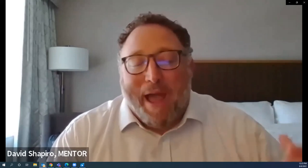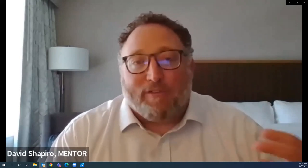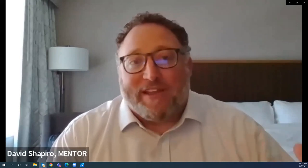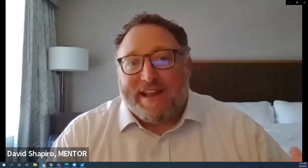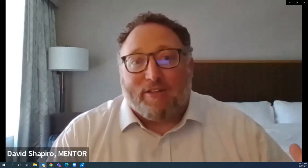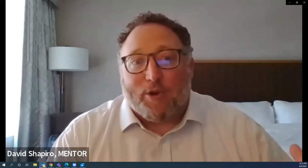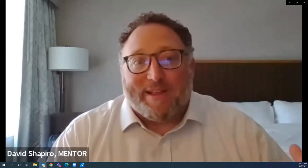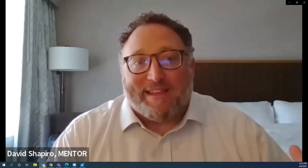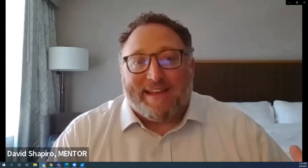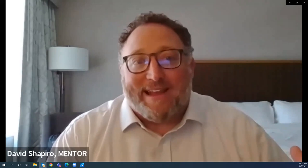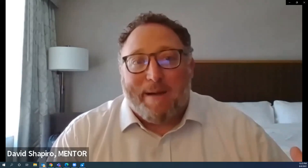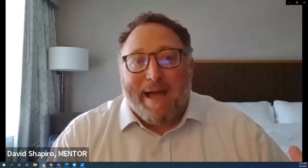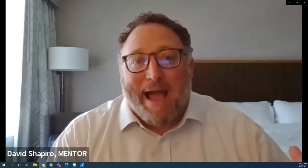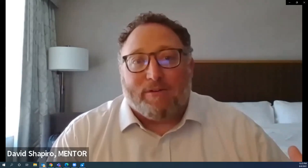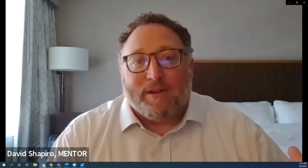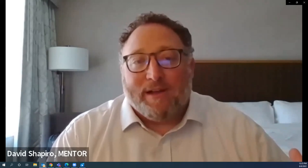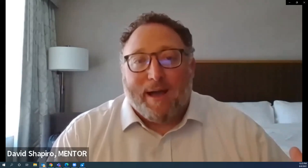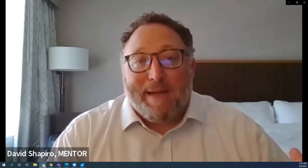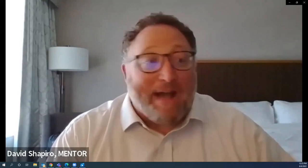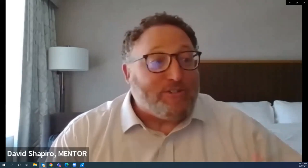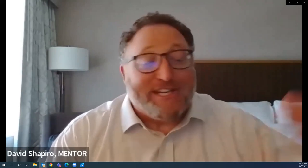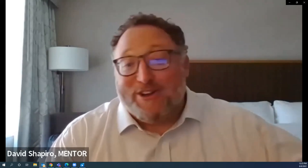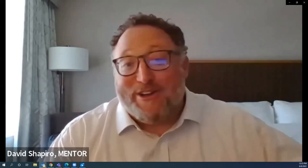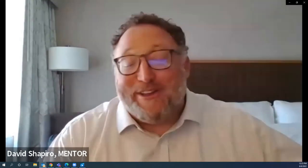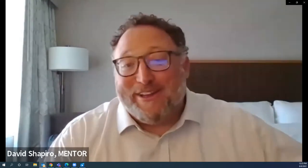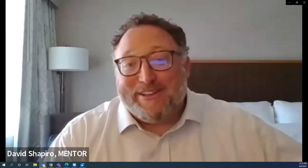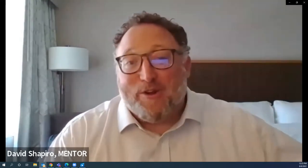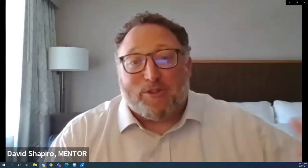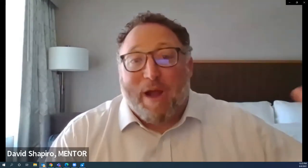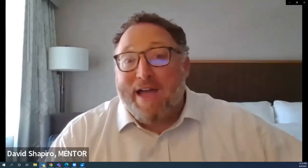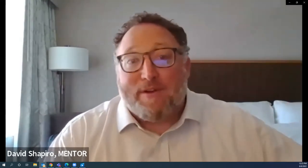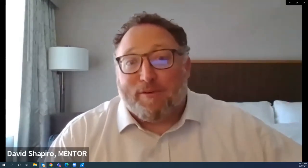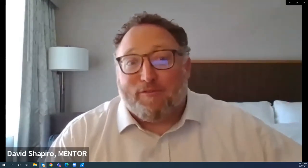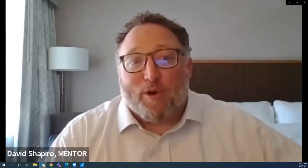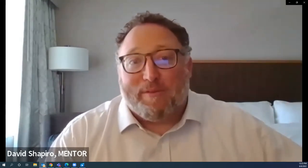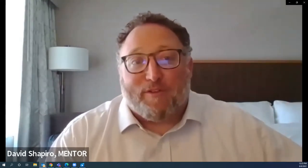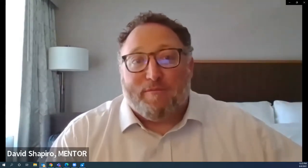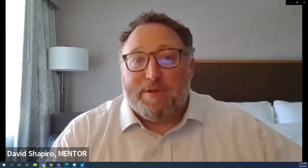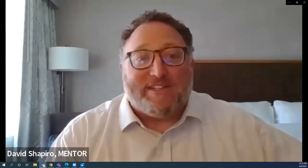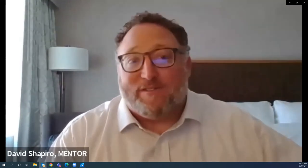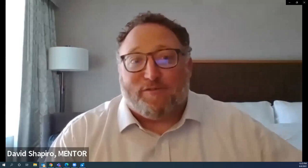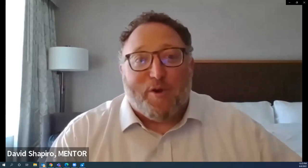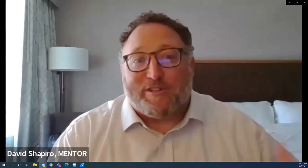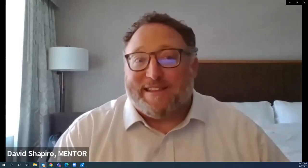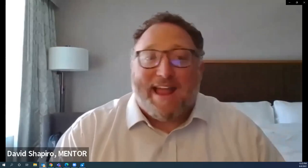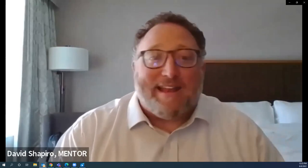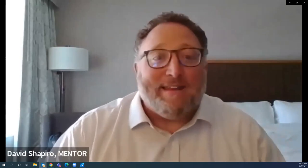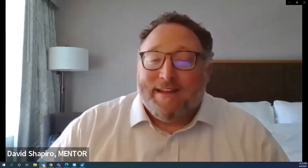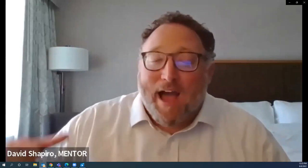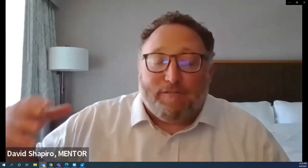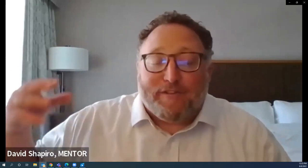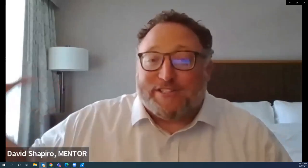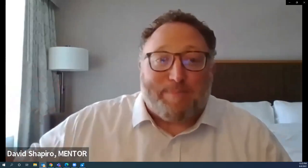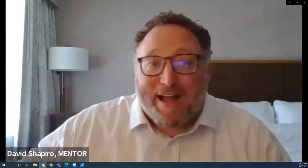so powerfully and eloquently about um how she could you know thrive and perform in front of millions of folks and then